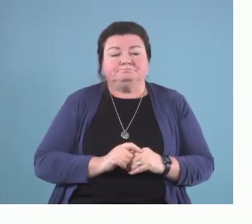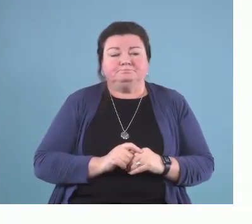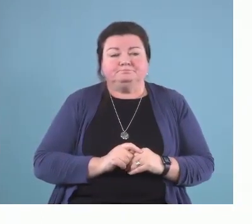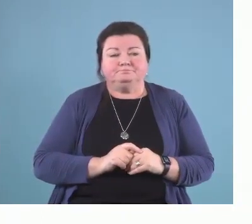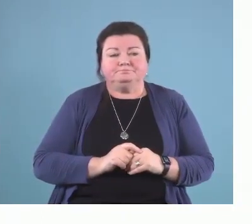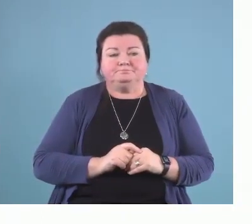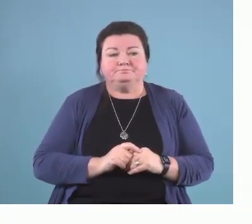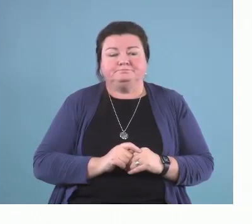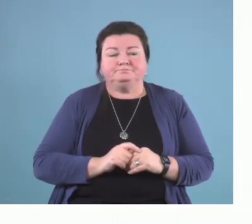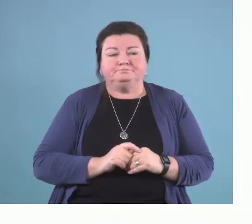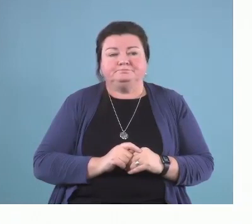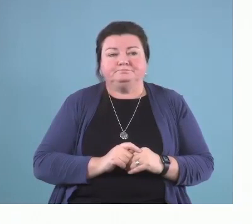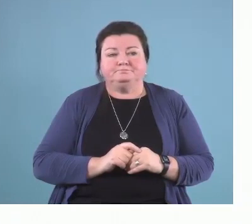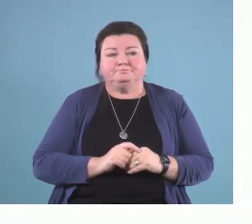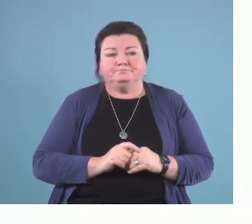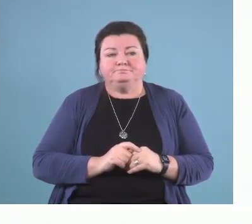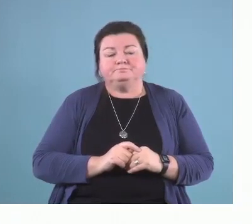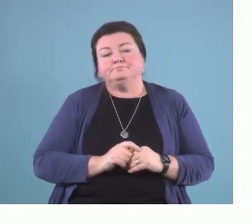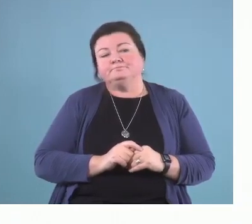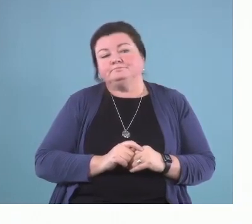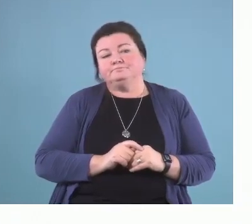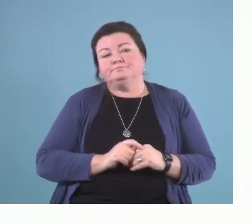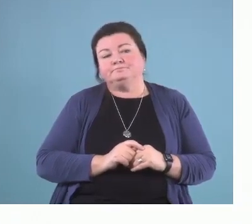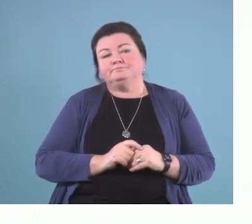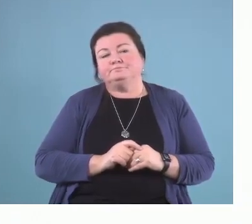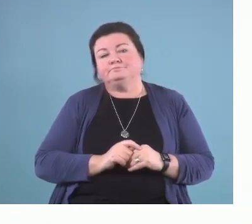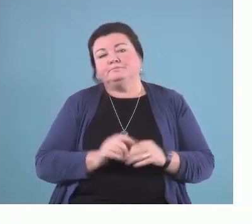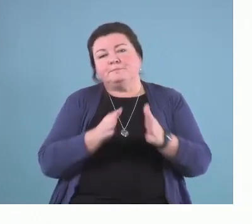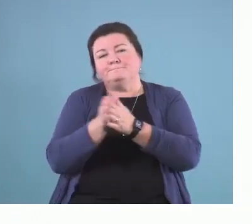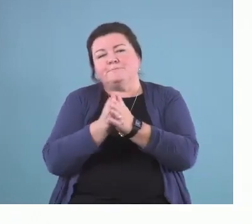Next slide. And finally, motivation.